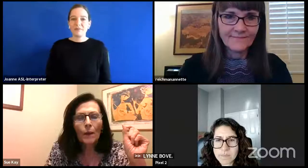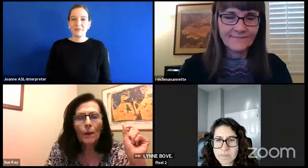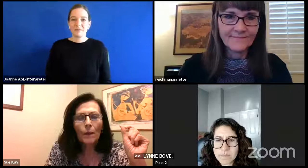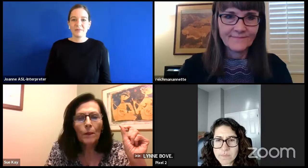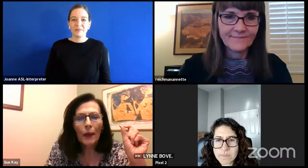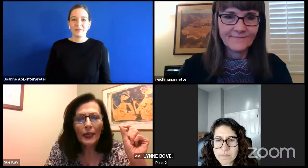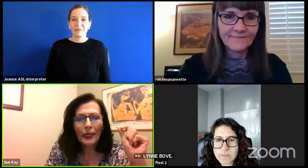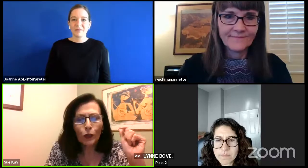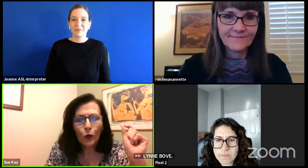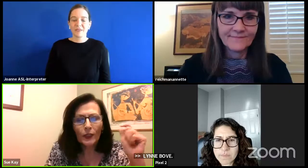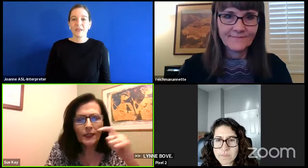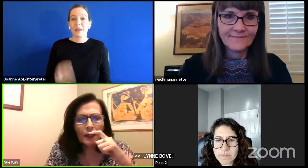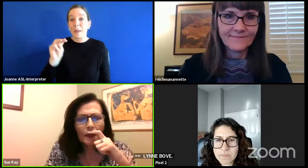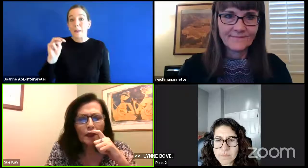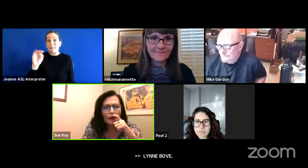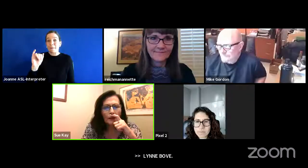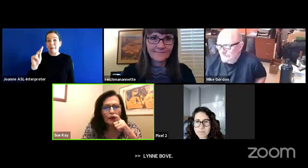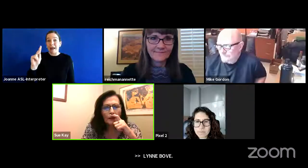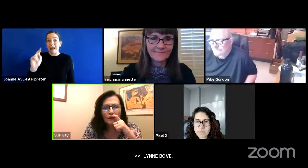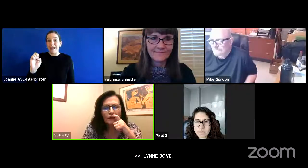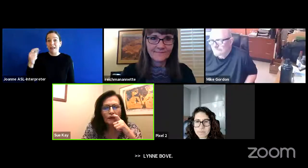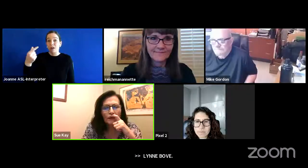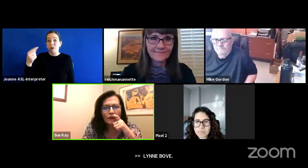mike gordon